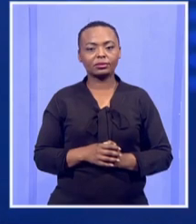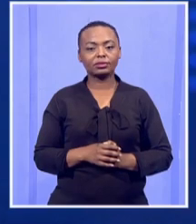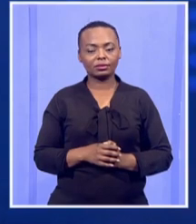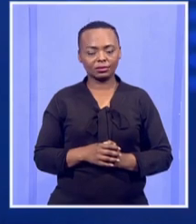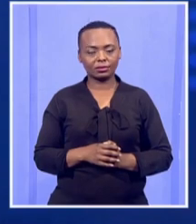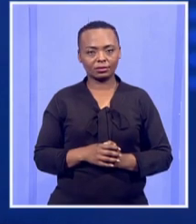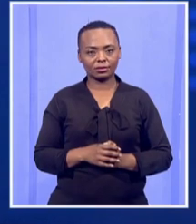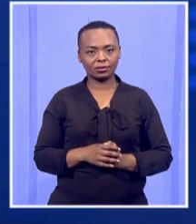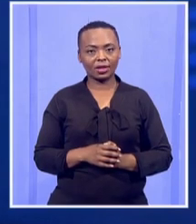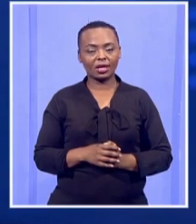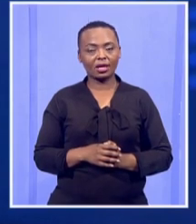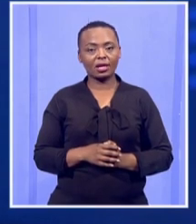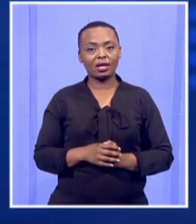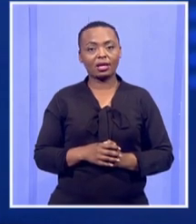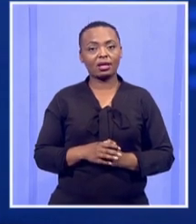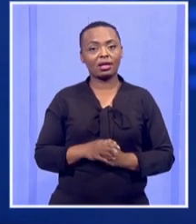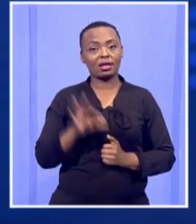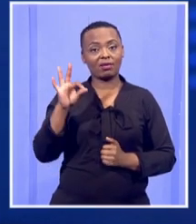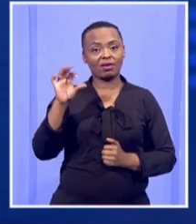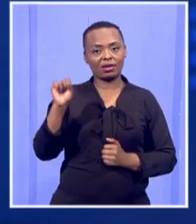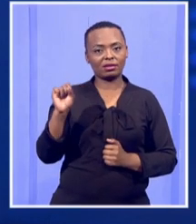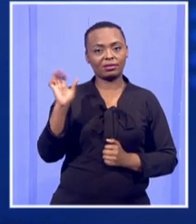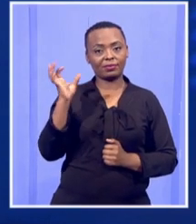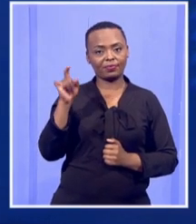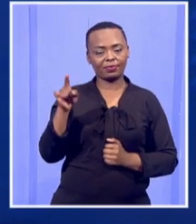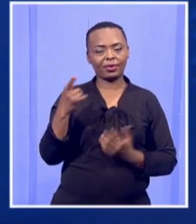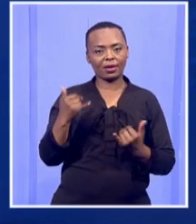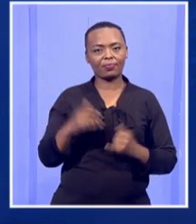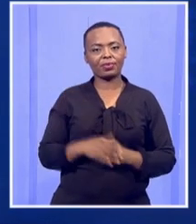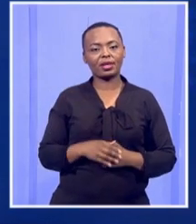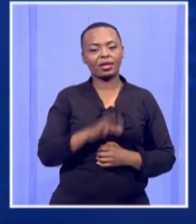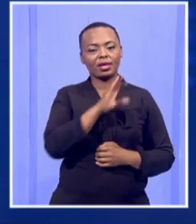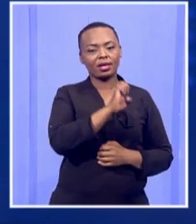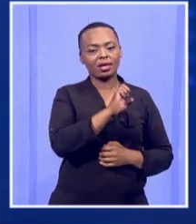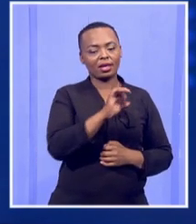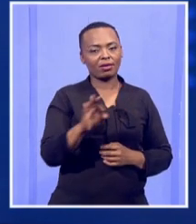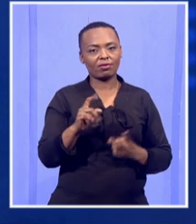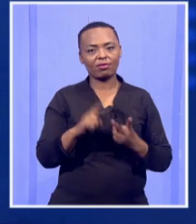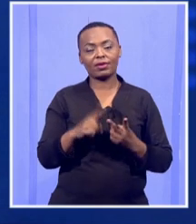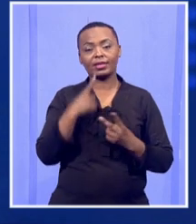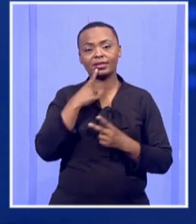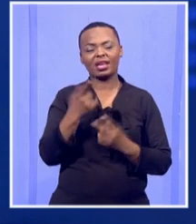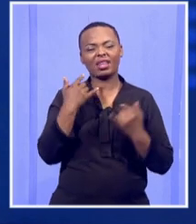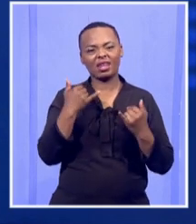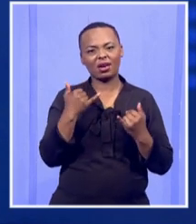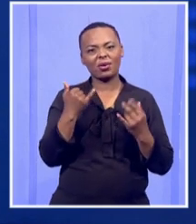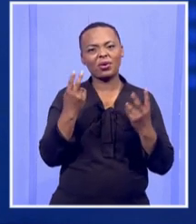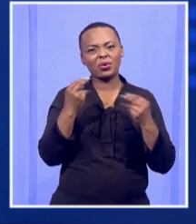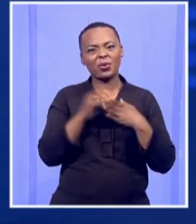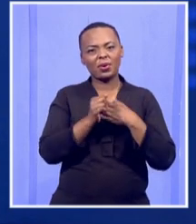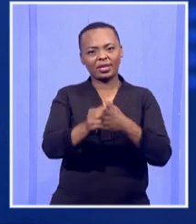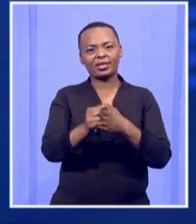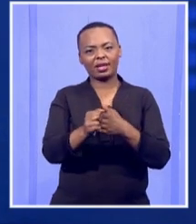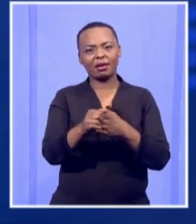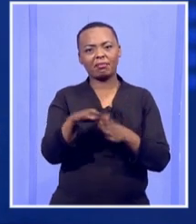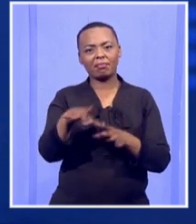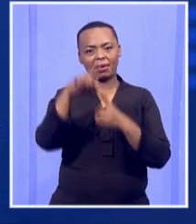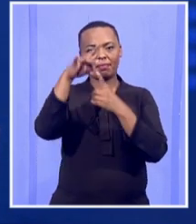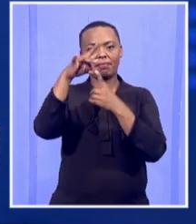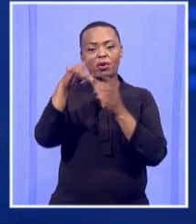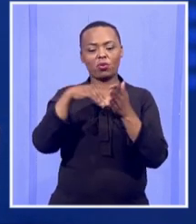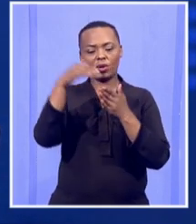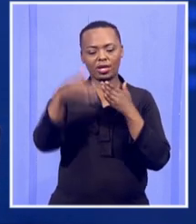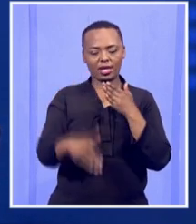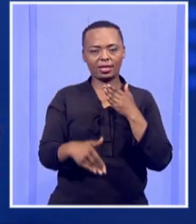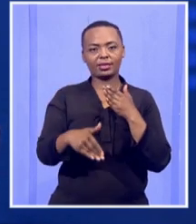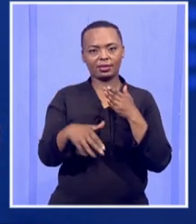Let's take you to the Free State now. The EFF Central Command team in the Free State says the new leadership that will emerge this weekend is expected to